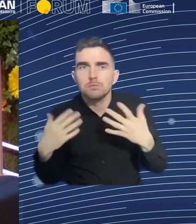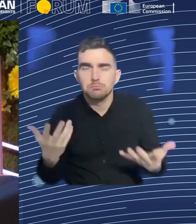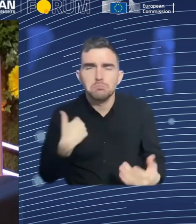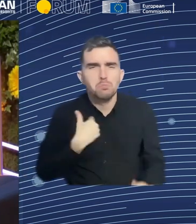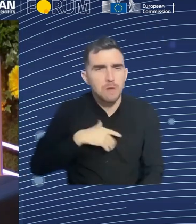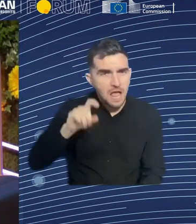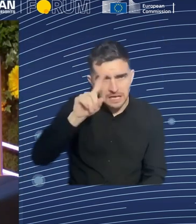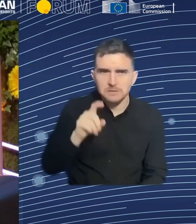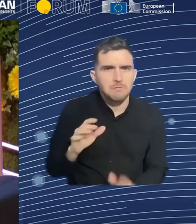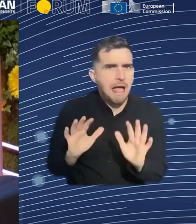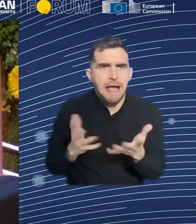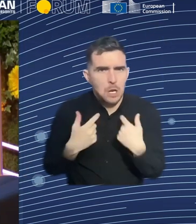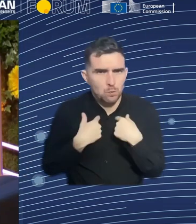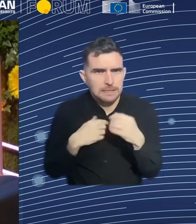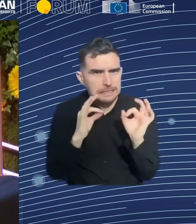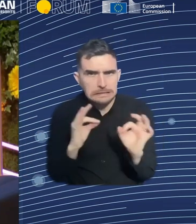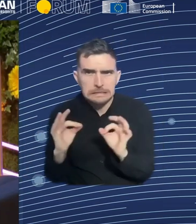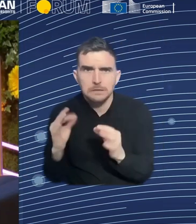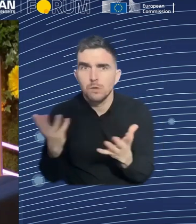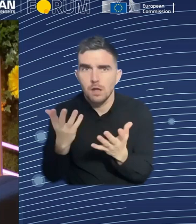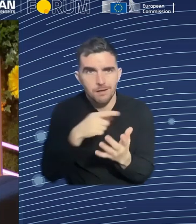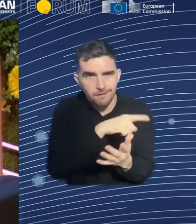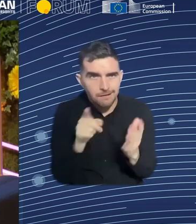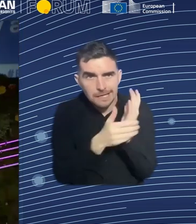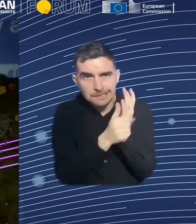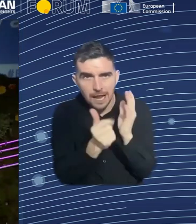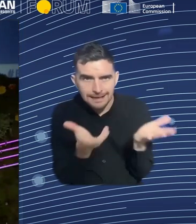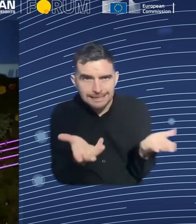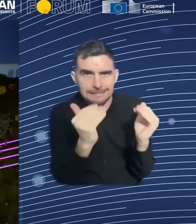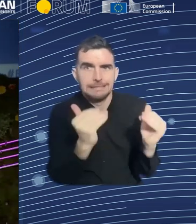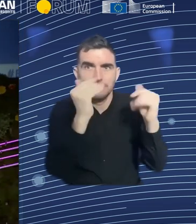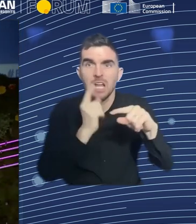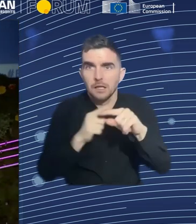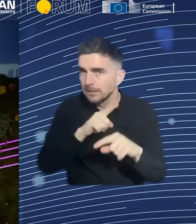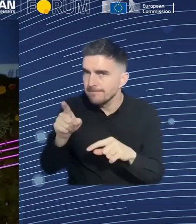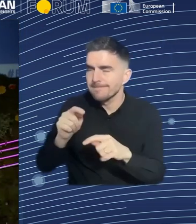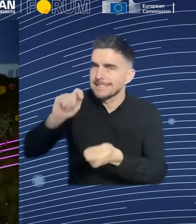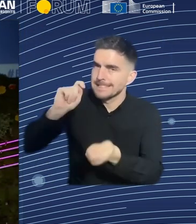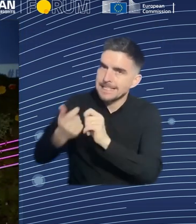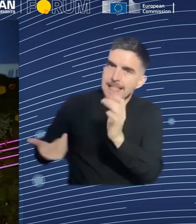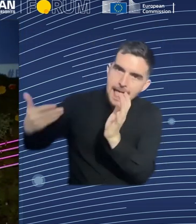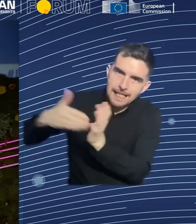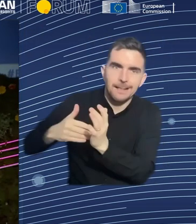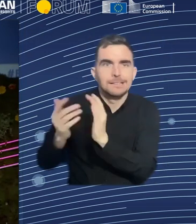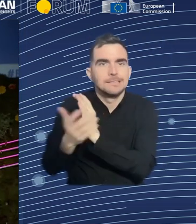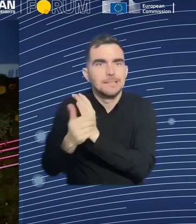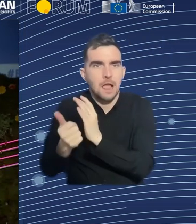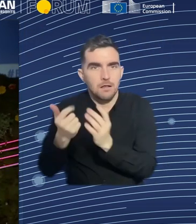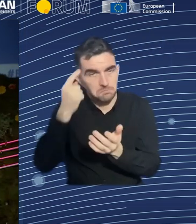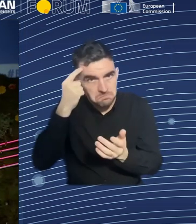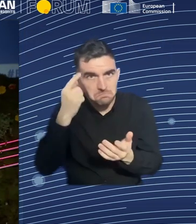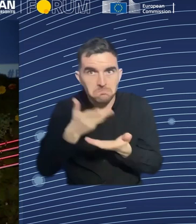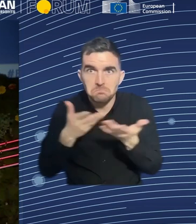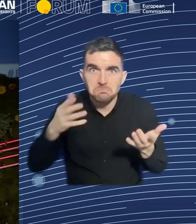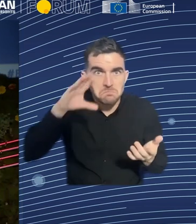into account? Yeah, so those, what's coming in front